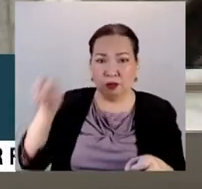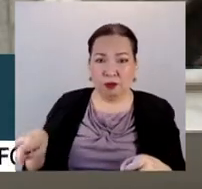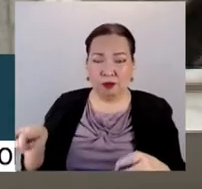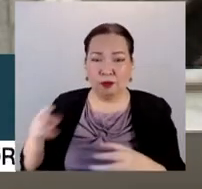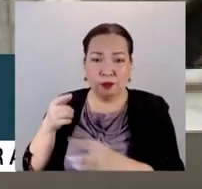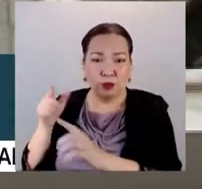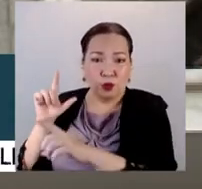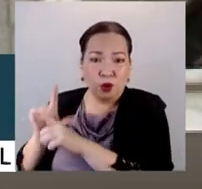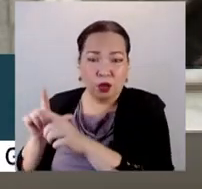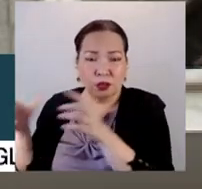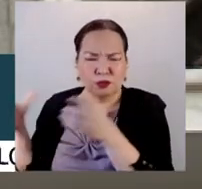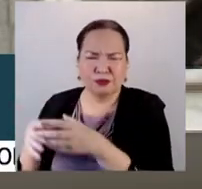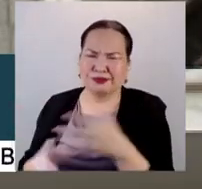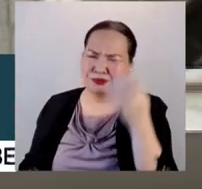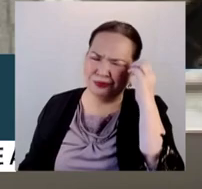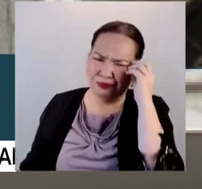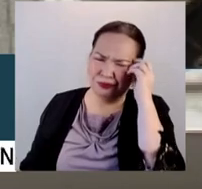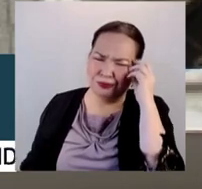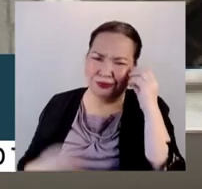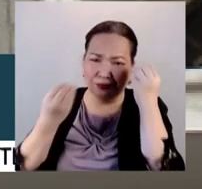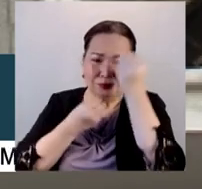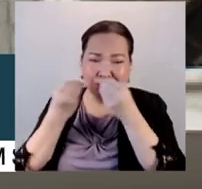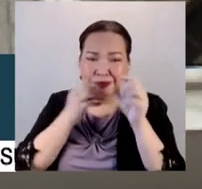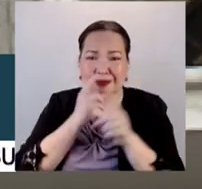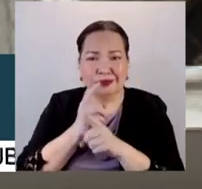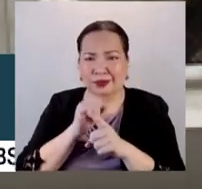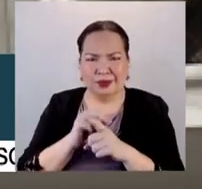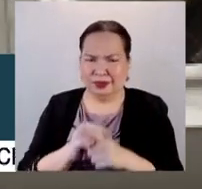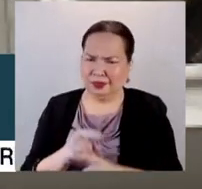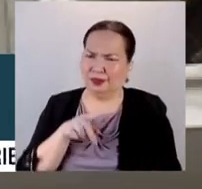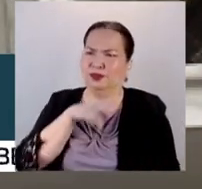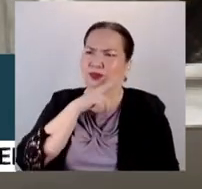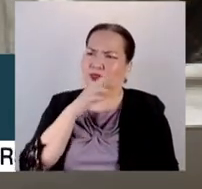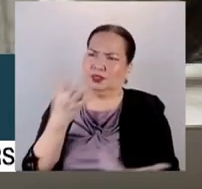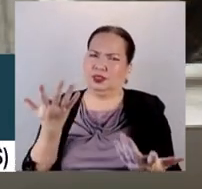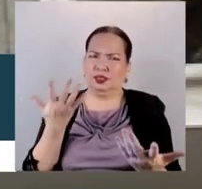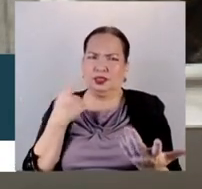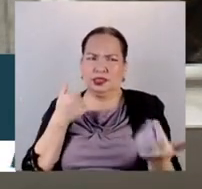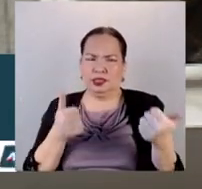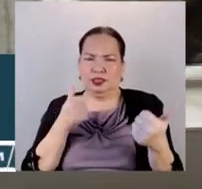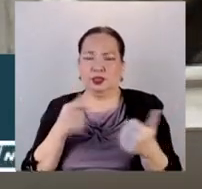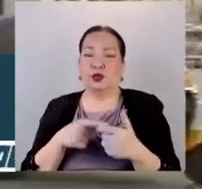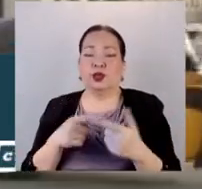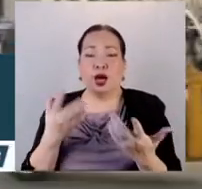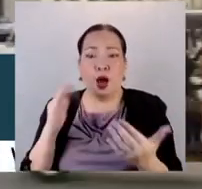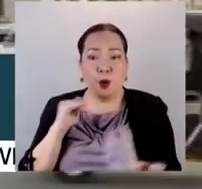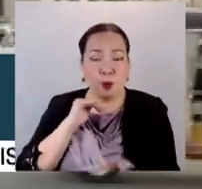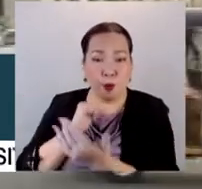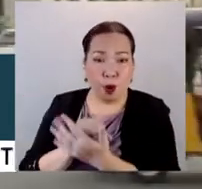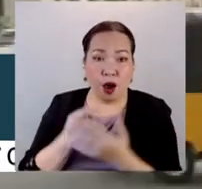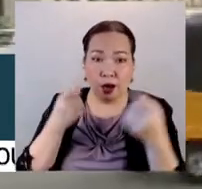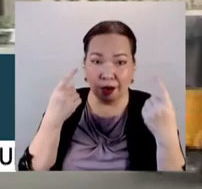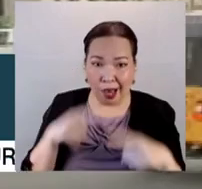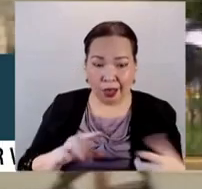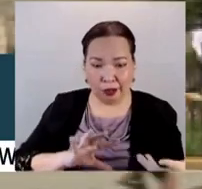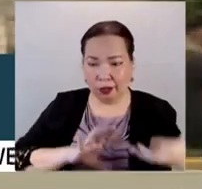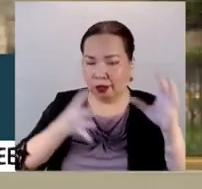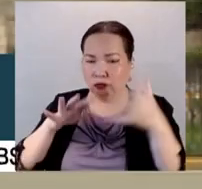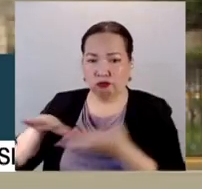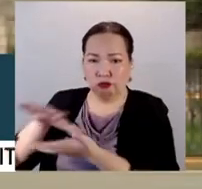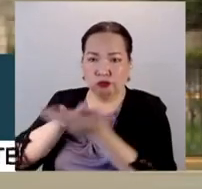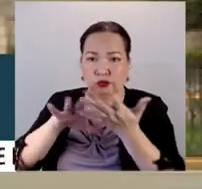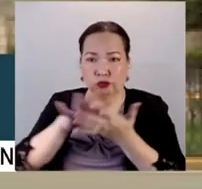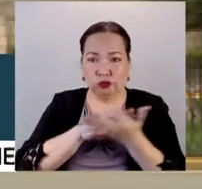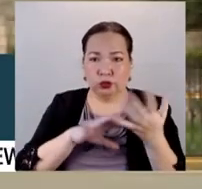raise a lot of questions, and a lot of cases will be filed. In order to prevent cases from the conflict being